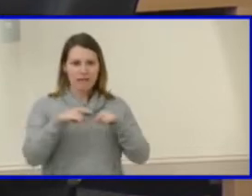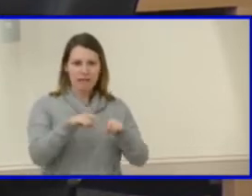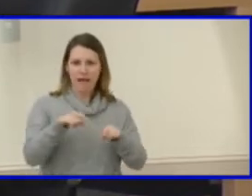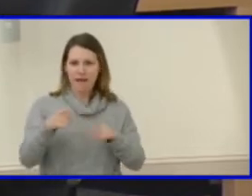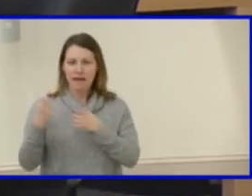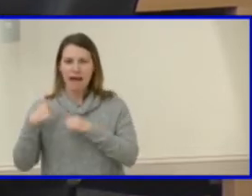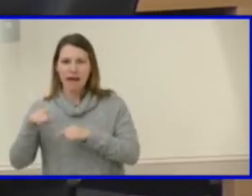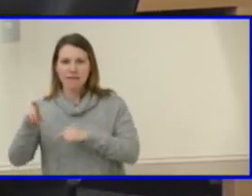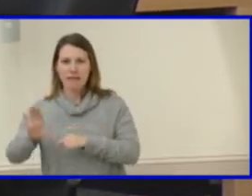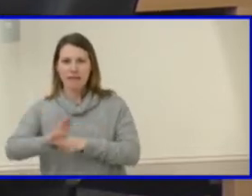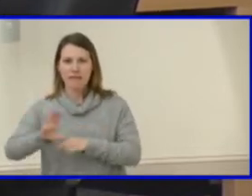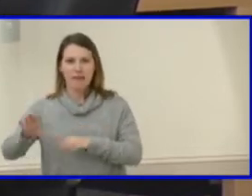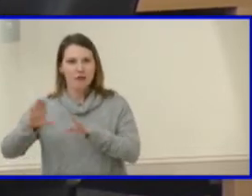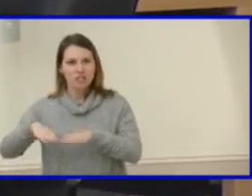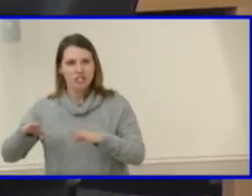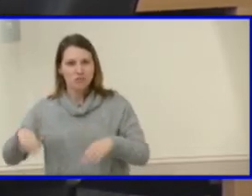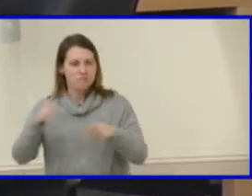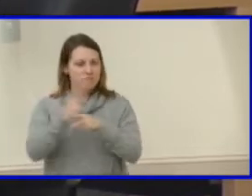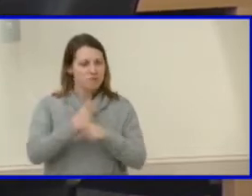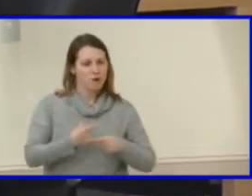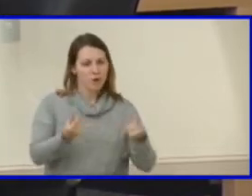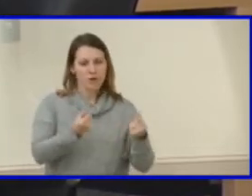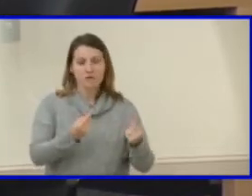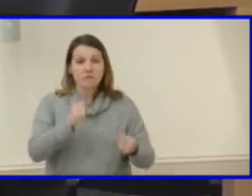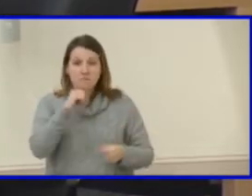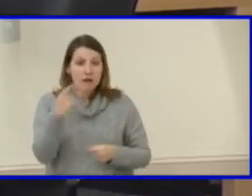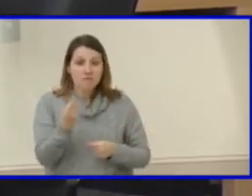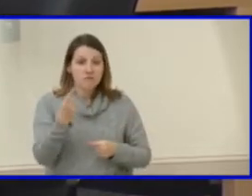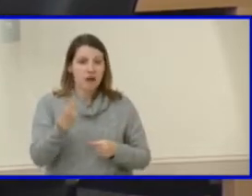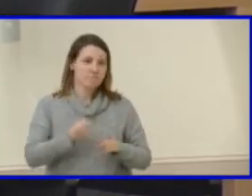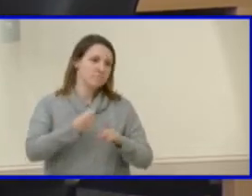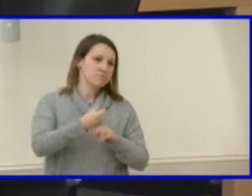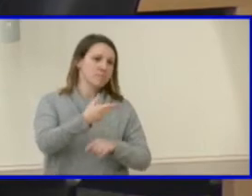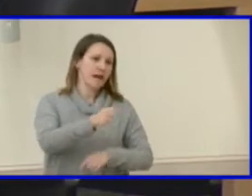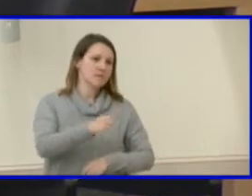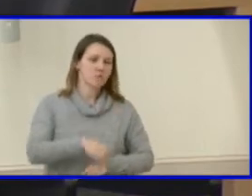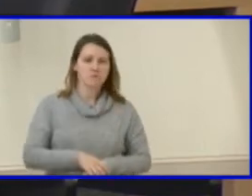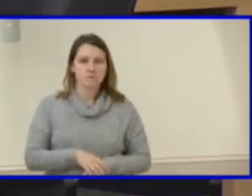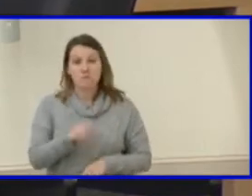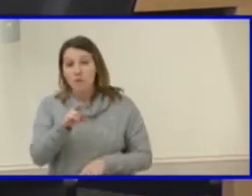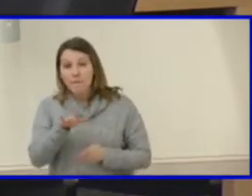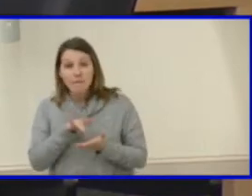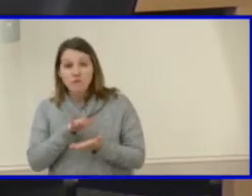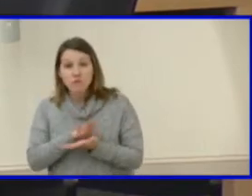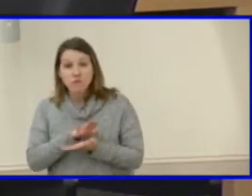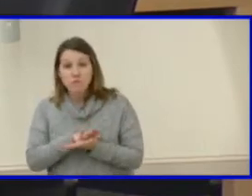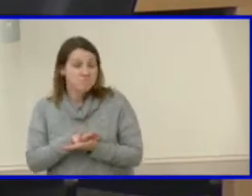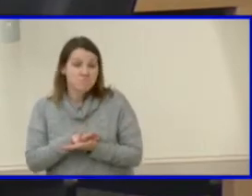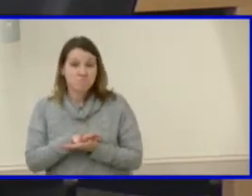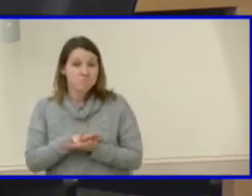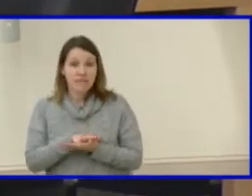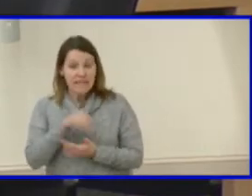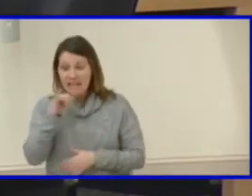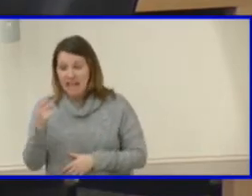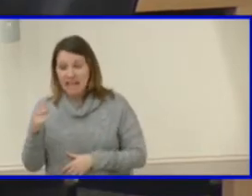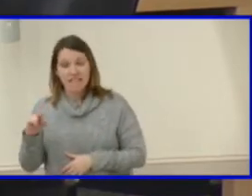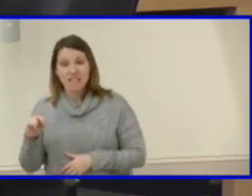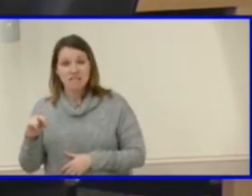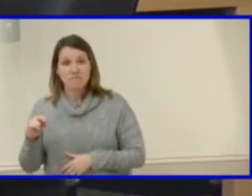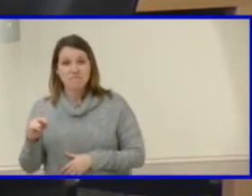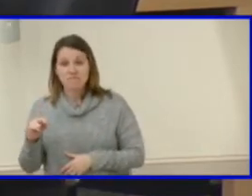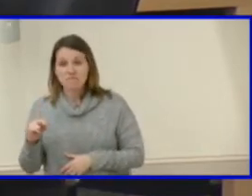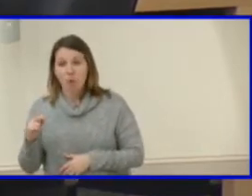for their children, not just when they get to high school and not when they get to middle school and not perhaps even elementary. It's all about